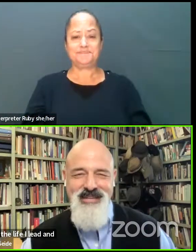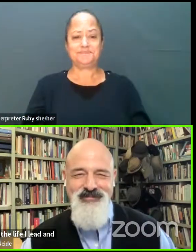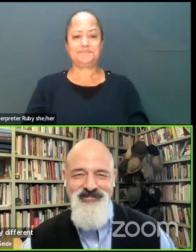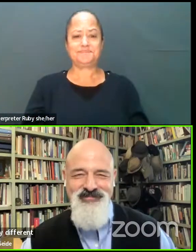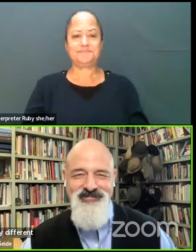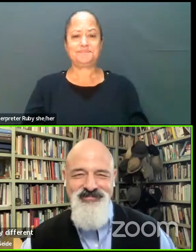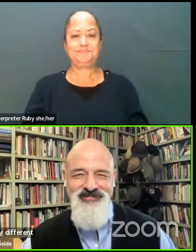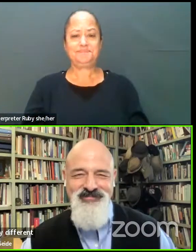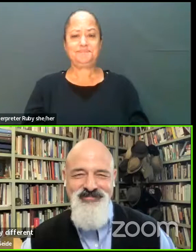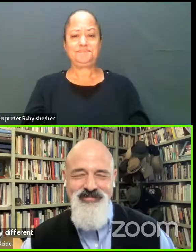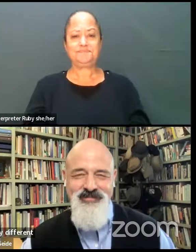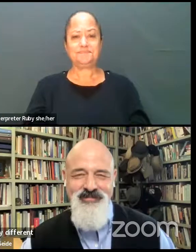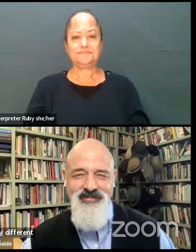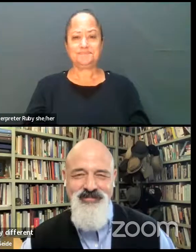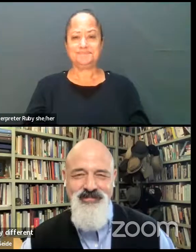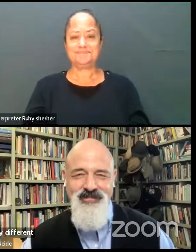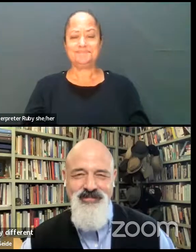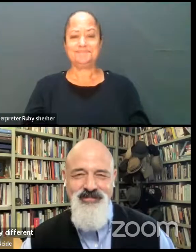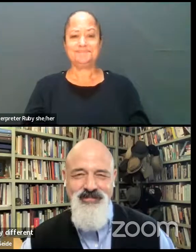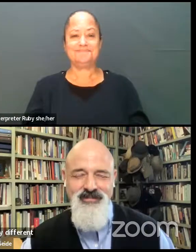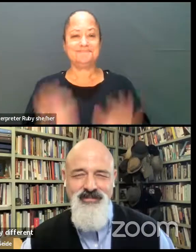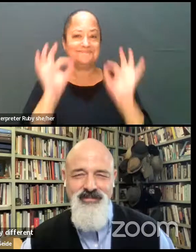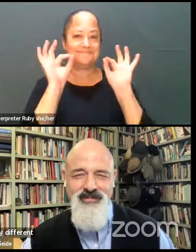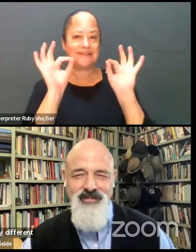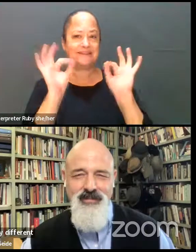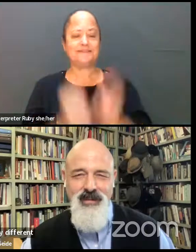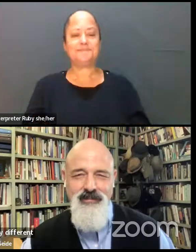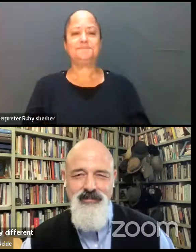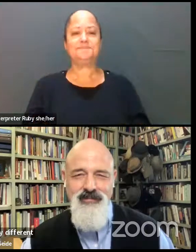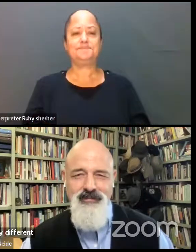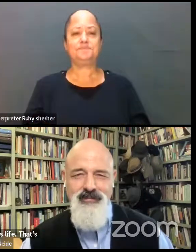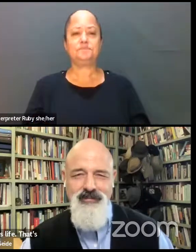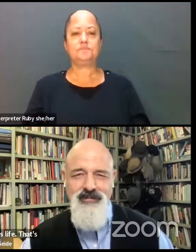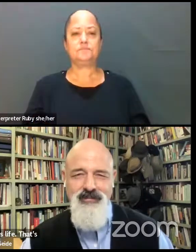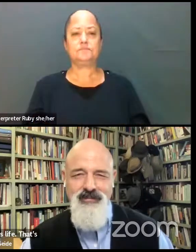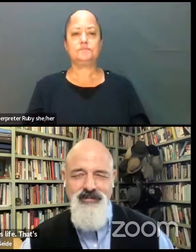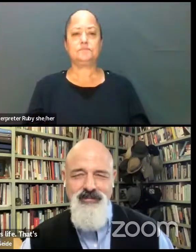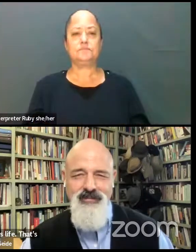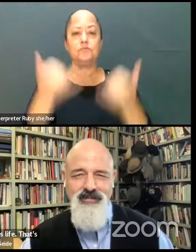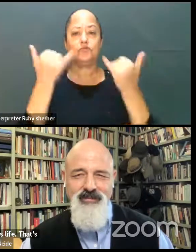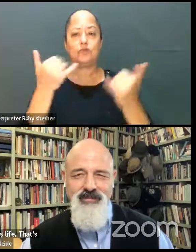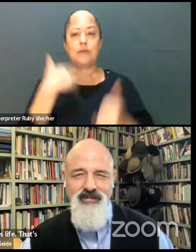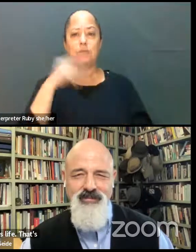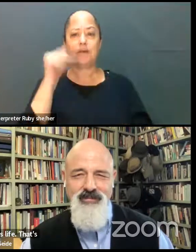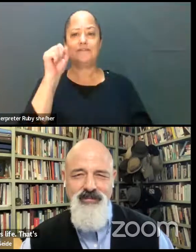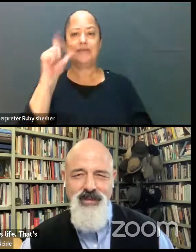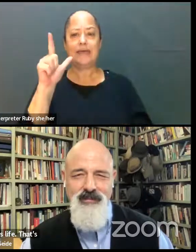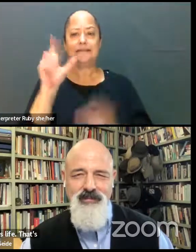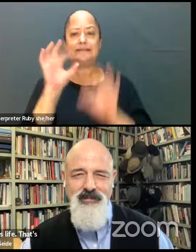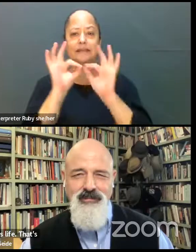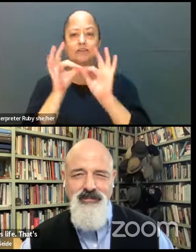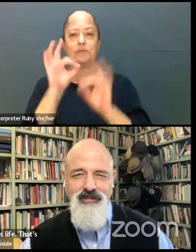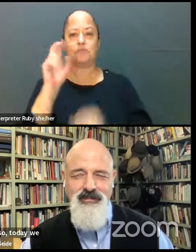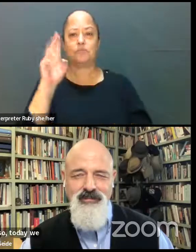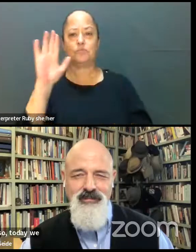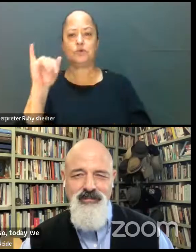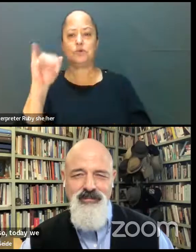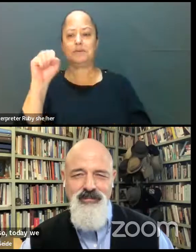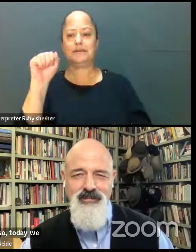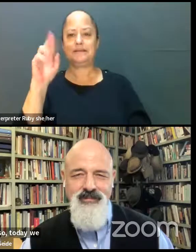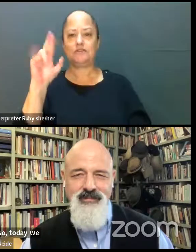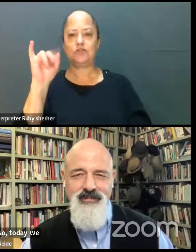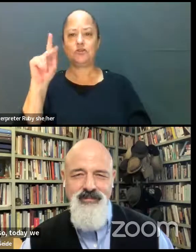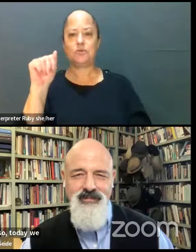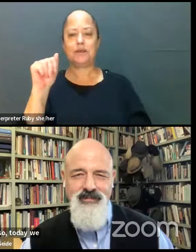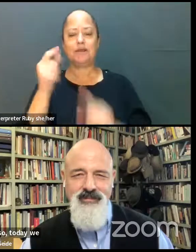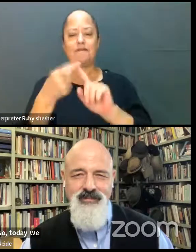That's it. Fantastic. Also, today we have ASL interpretation by Ruby and Sarika from our